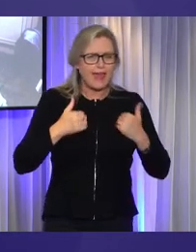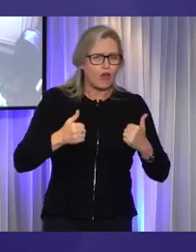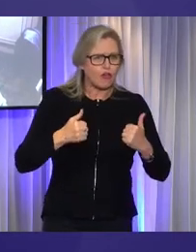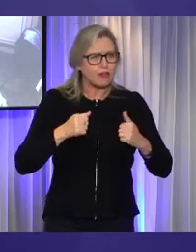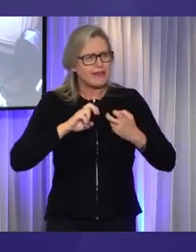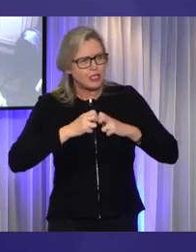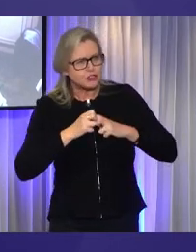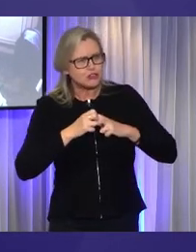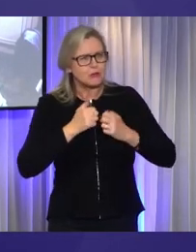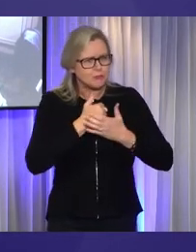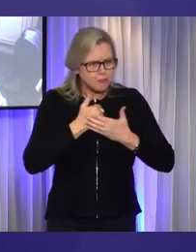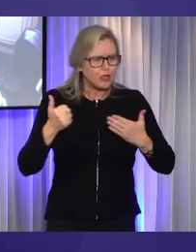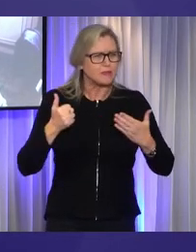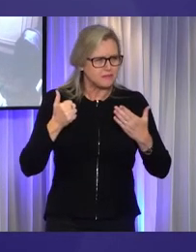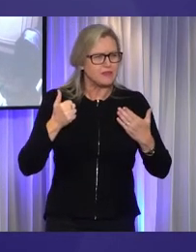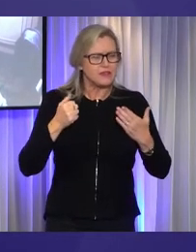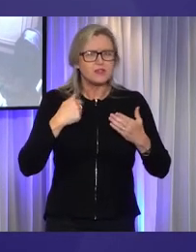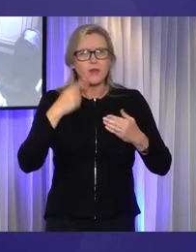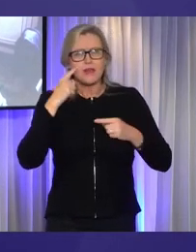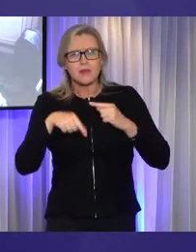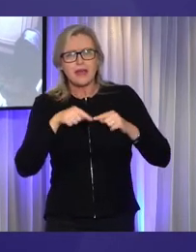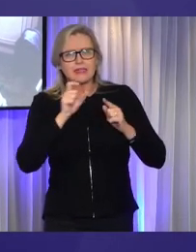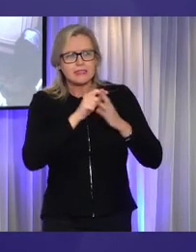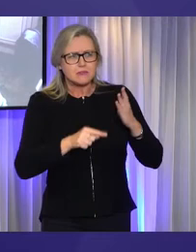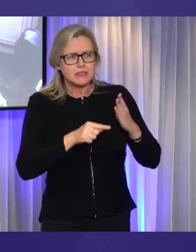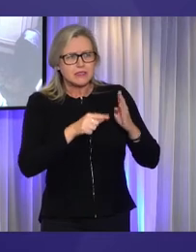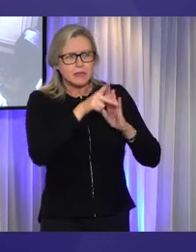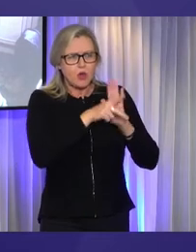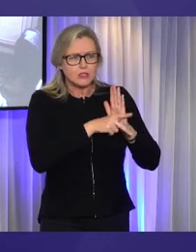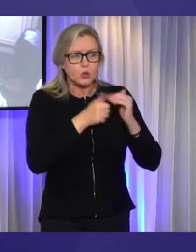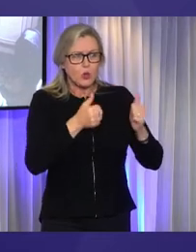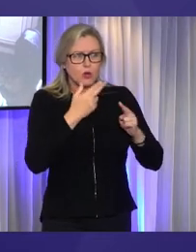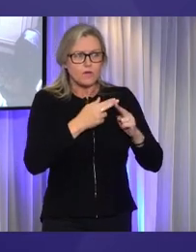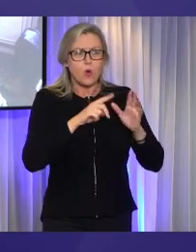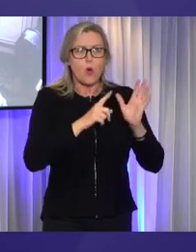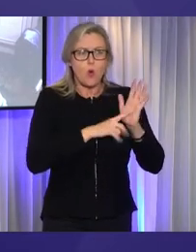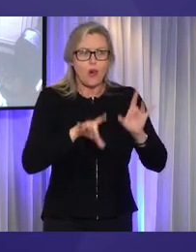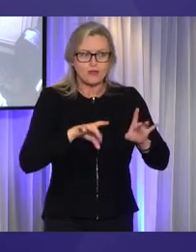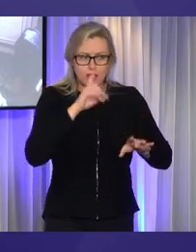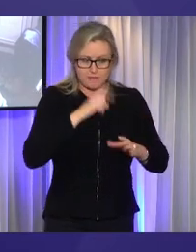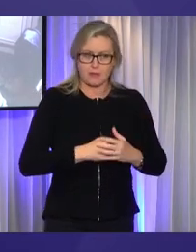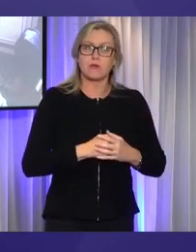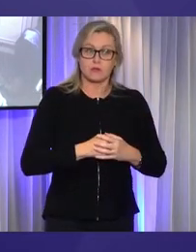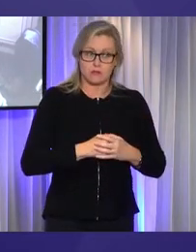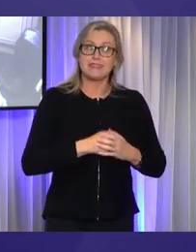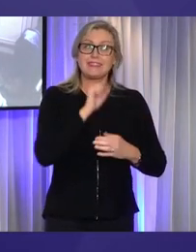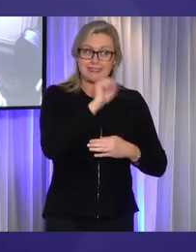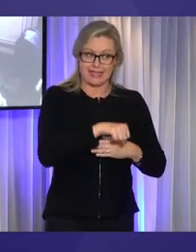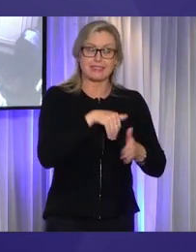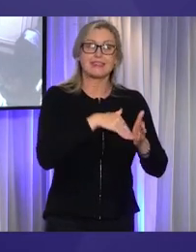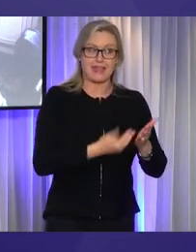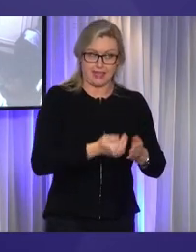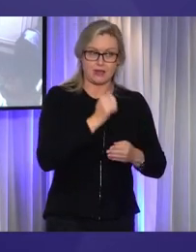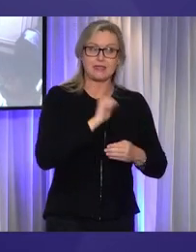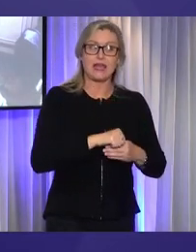So when we talk about good disability policy being good for all Australians, it is now, but more importantly, it